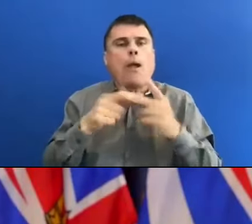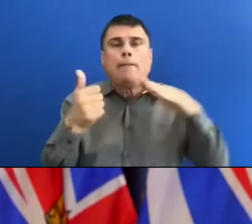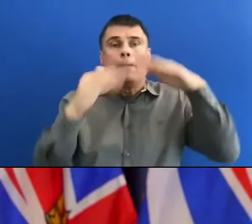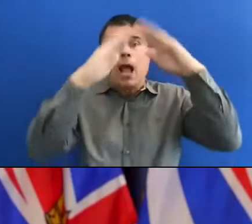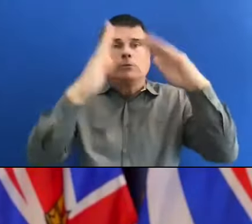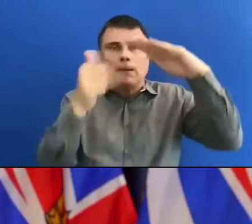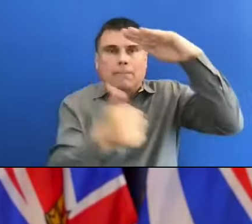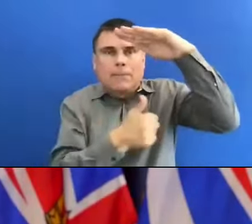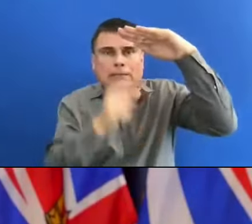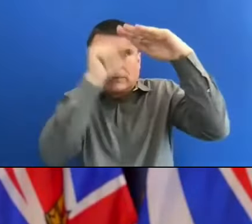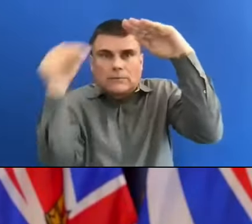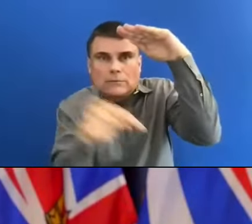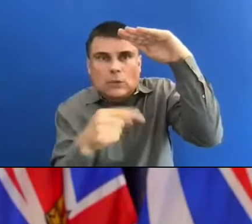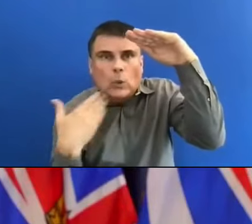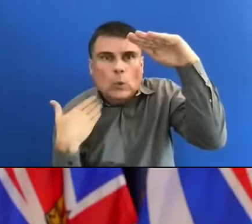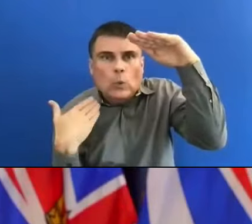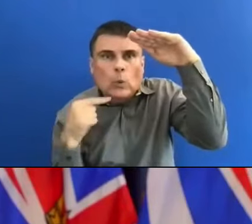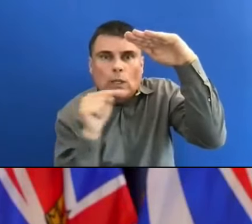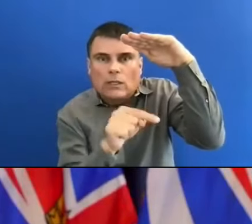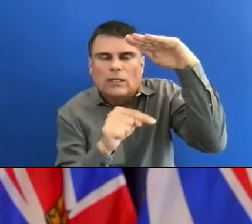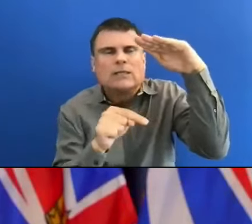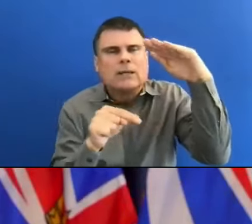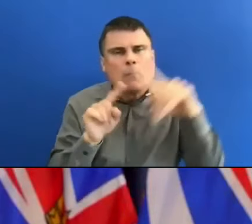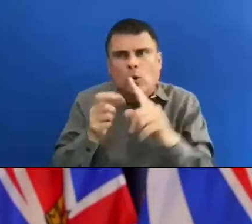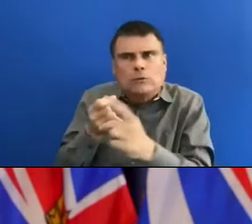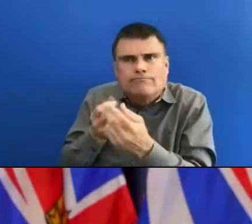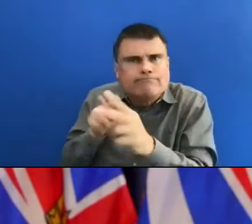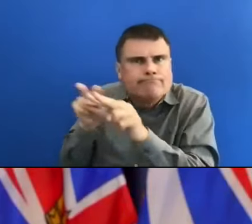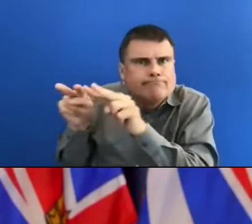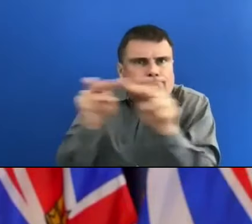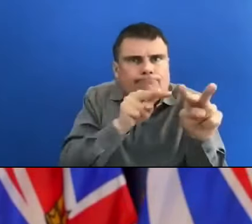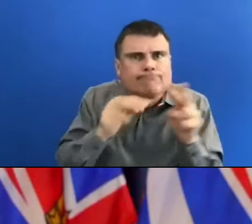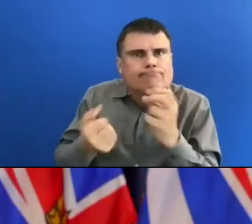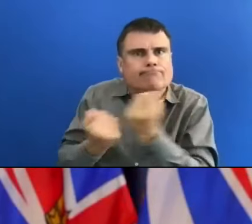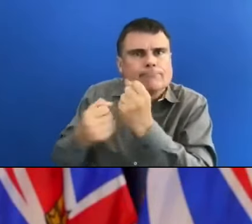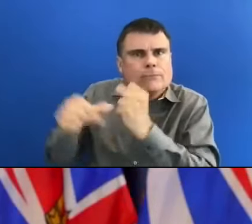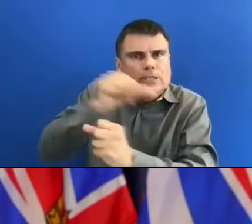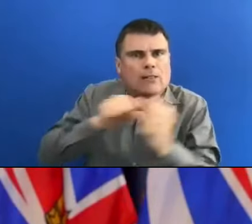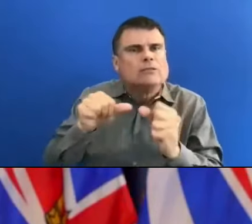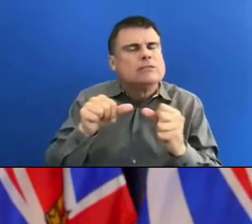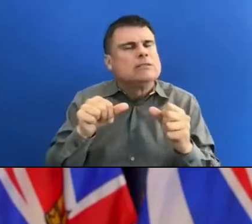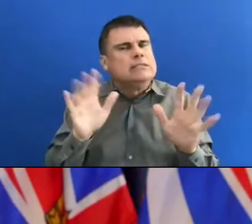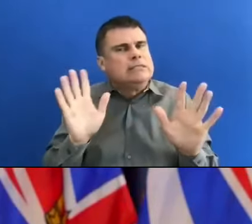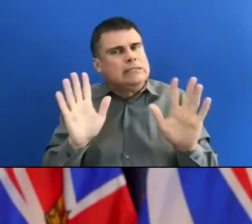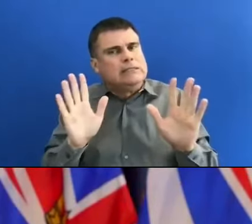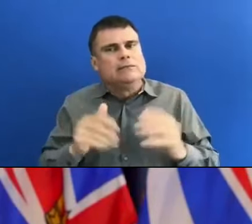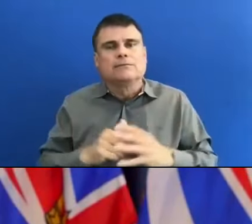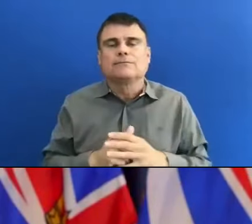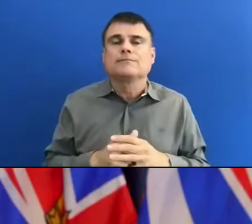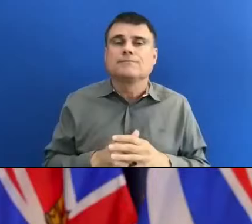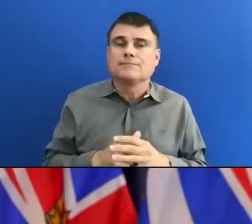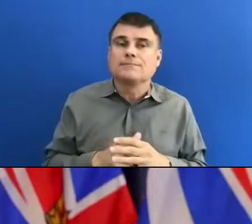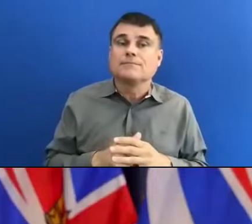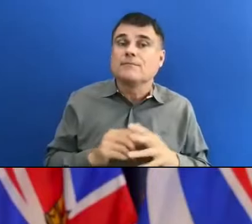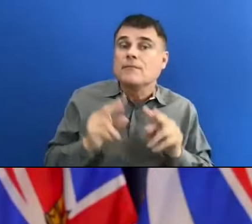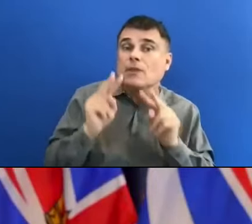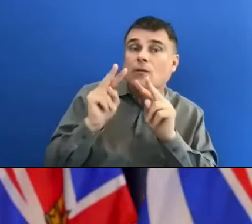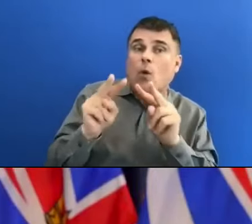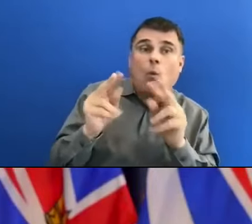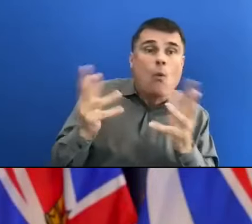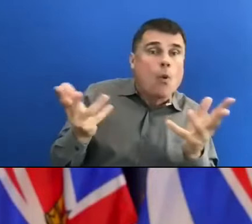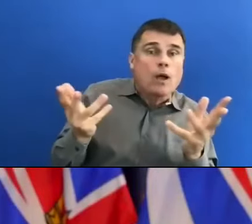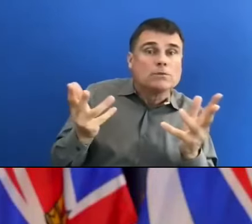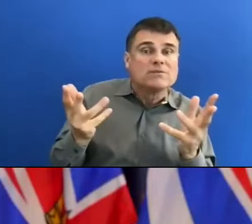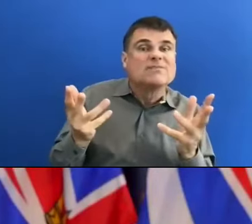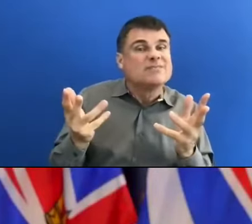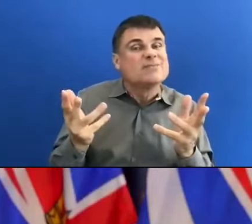through this heat wave. And then preparing for the challenges that await us in a whole host of other ways. Whether it be the opioid crisis, whether it